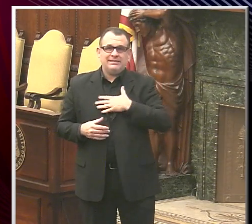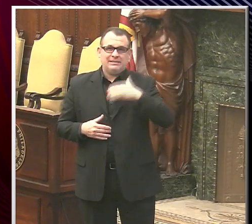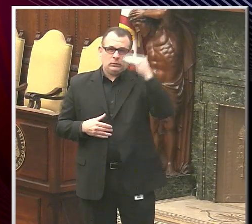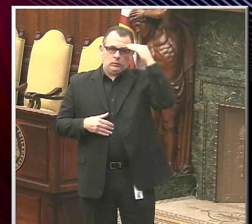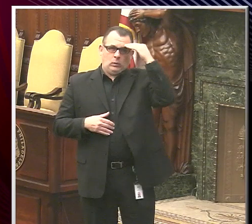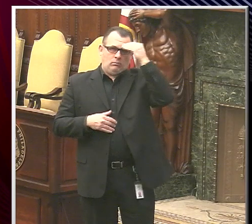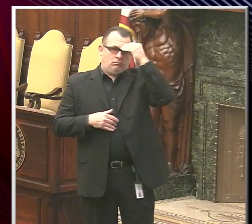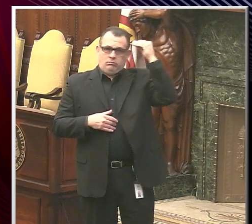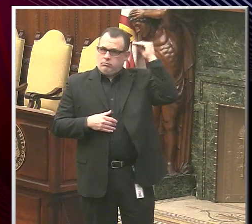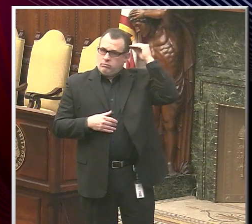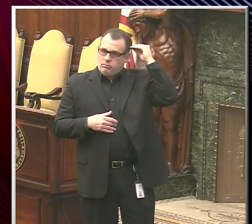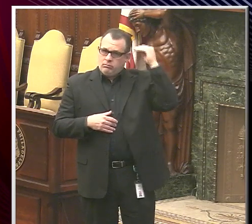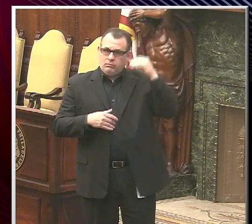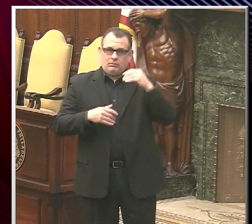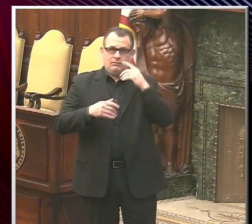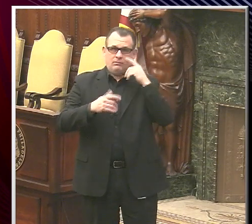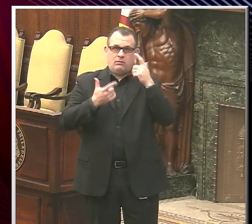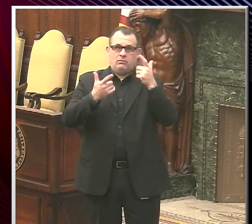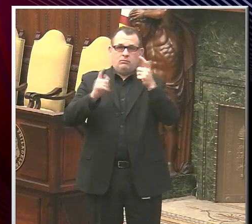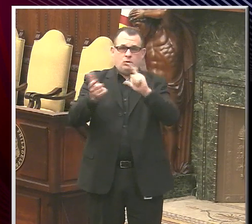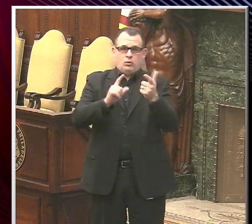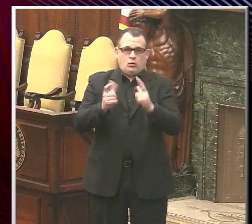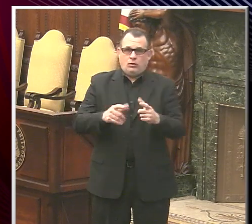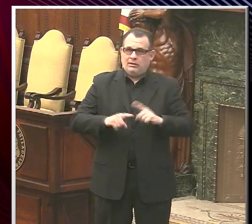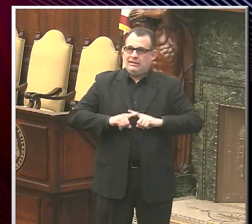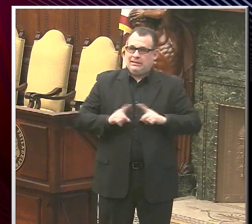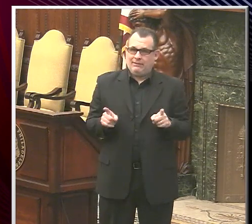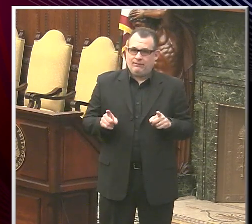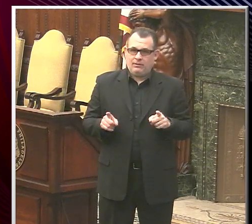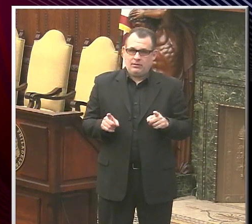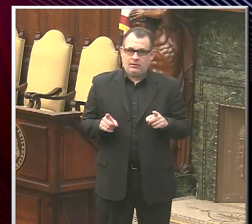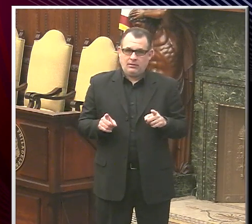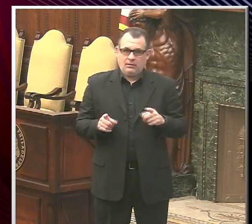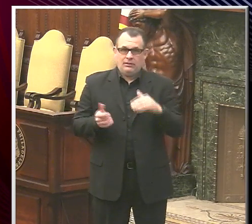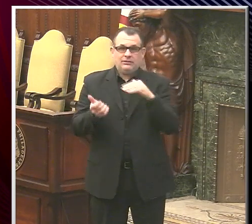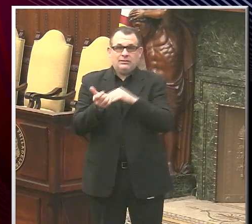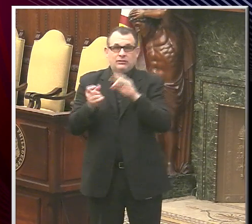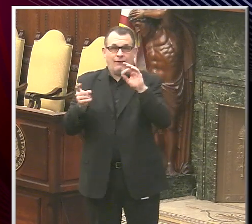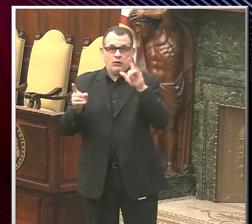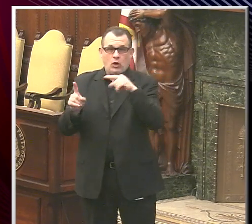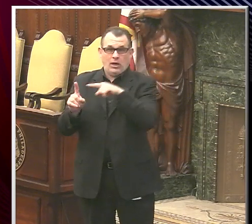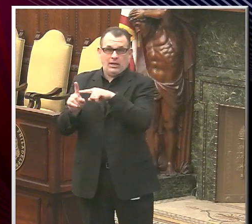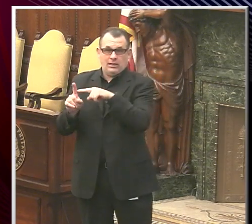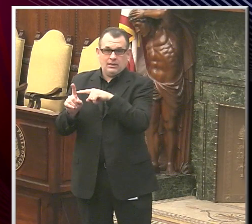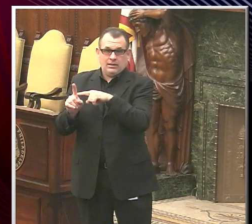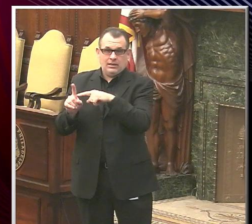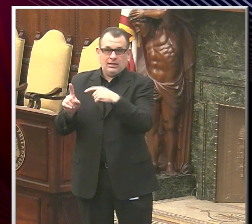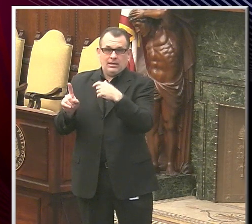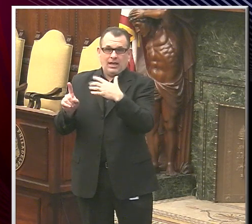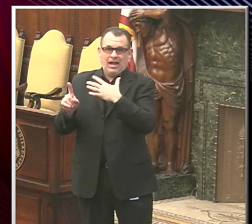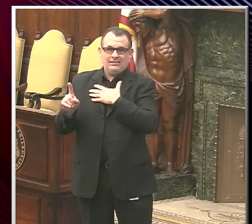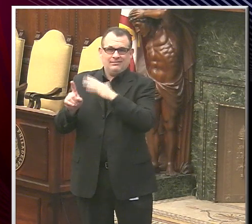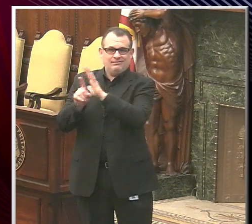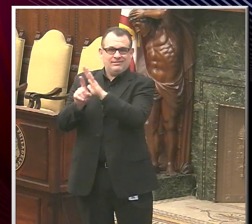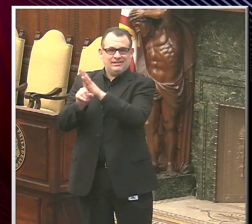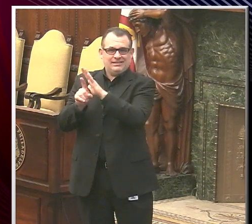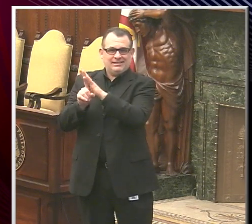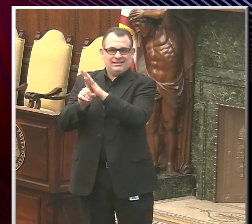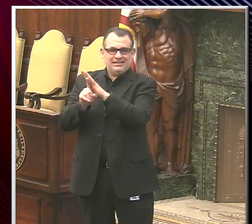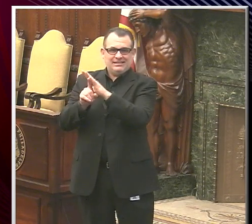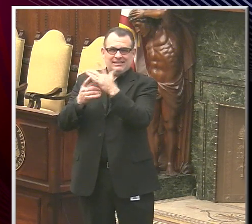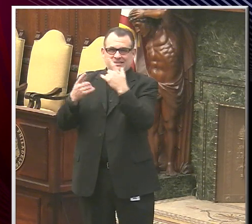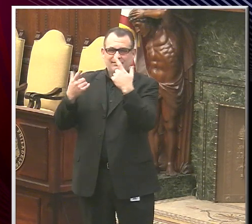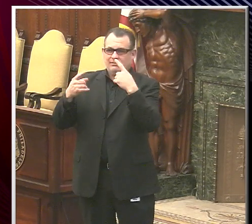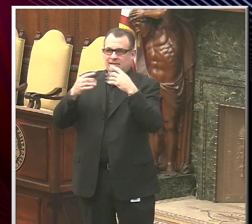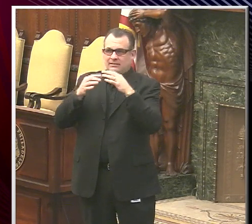change up the order of things for today's press conference because Dr. Farley has some significant announcements. We want to